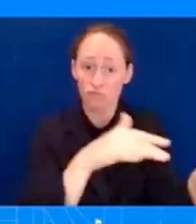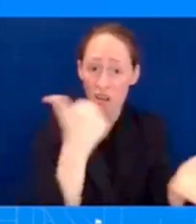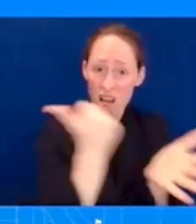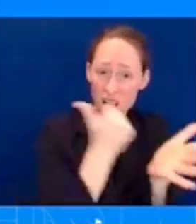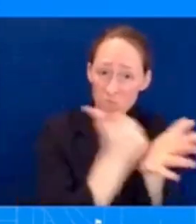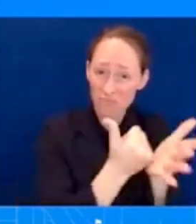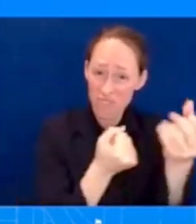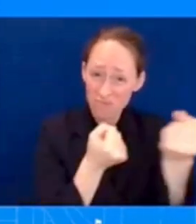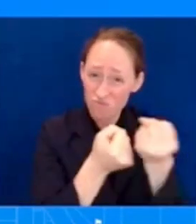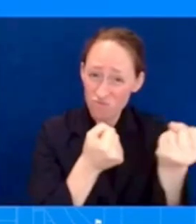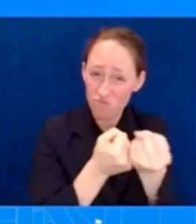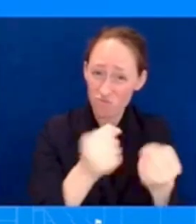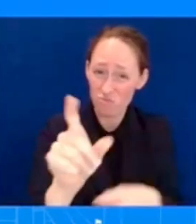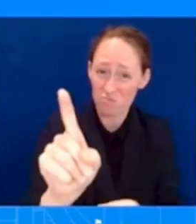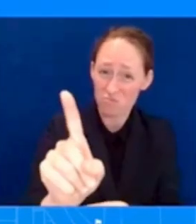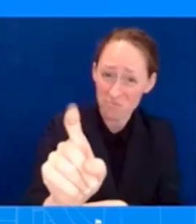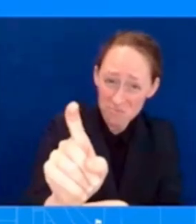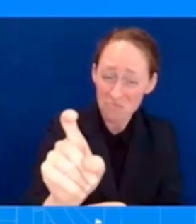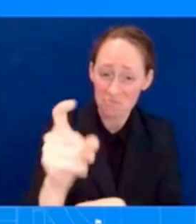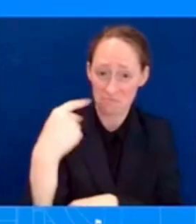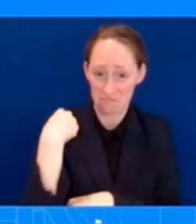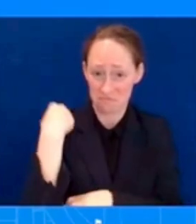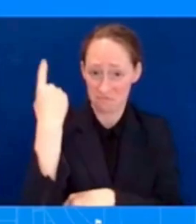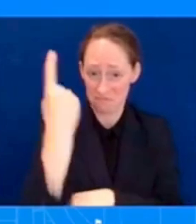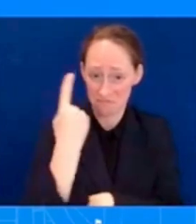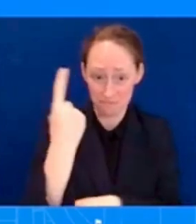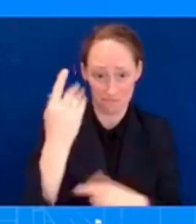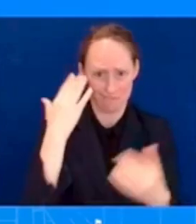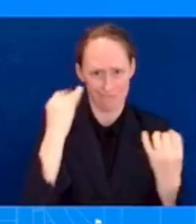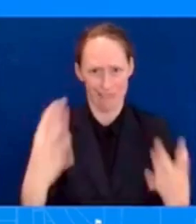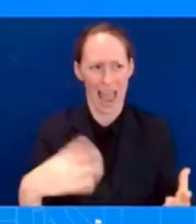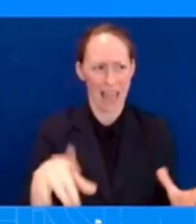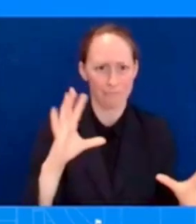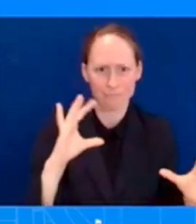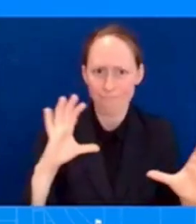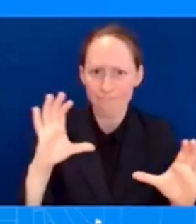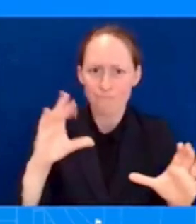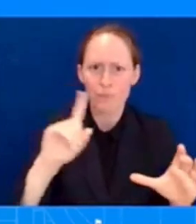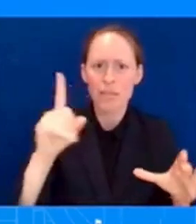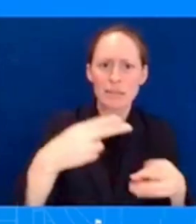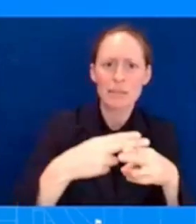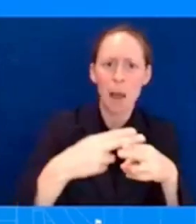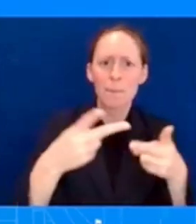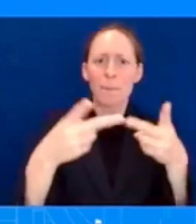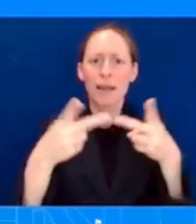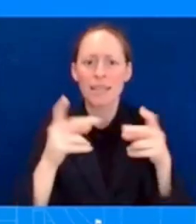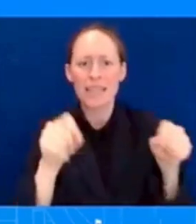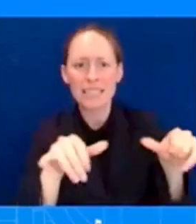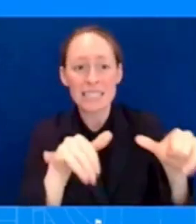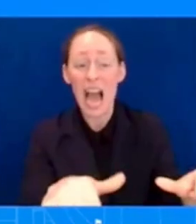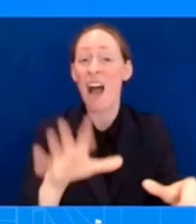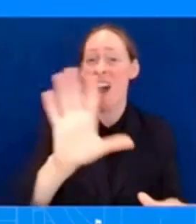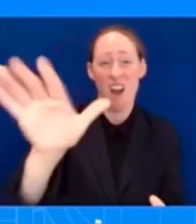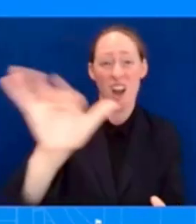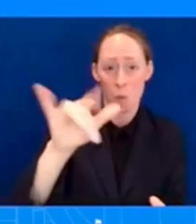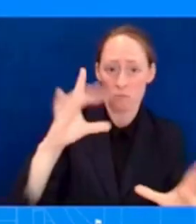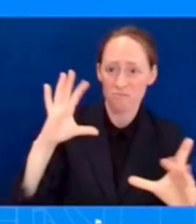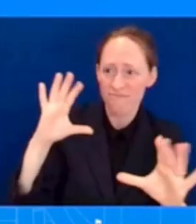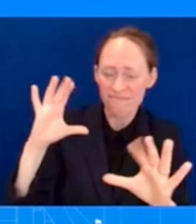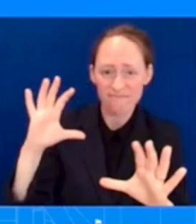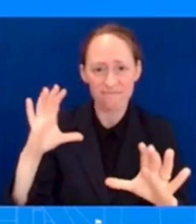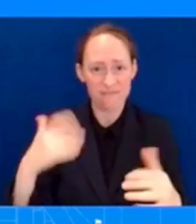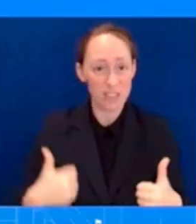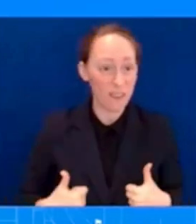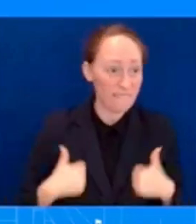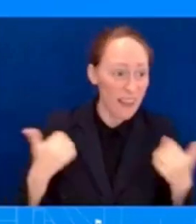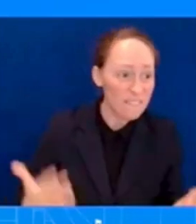looking for the deceased in an expeditious manner i mean as i said in my opening